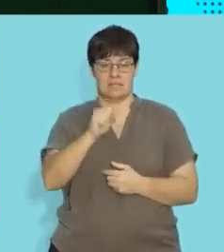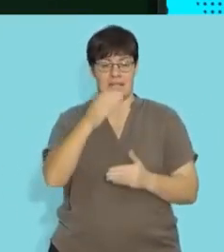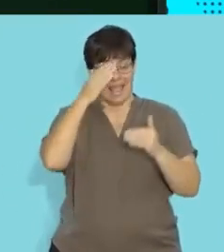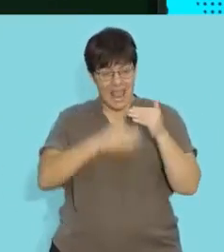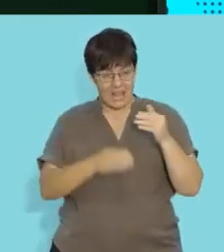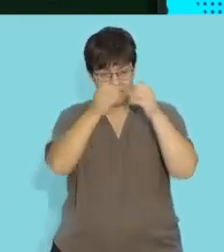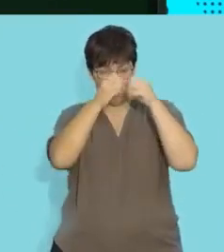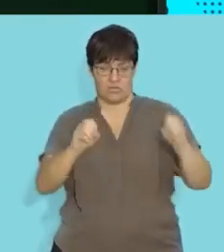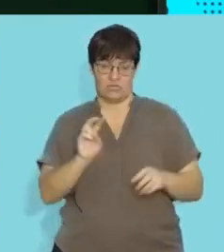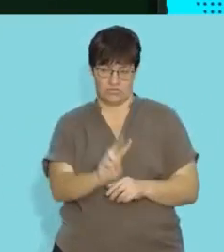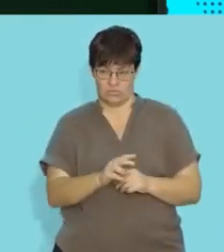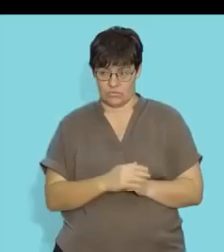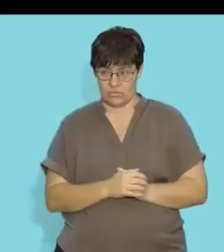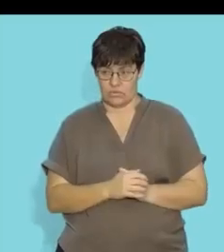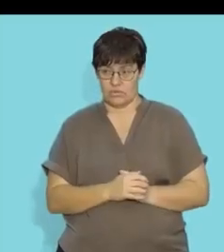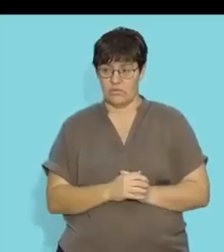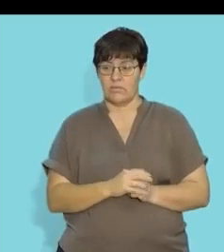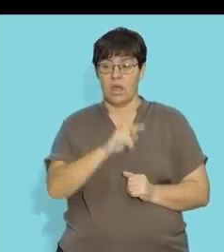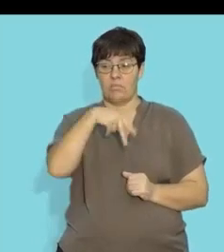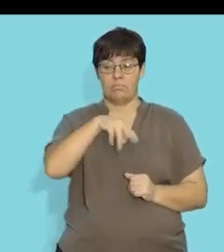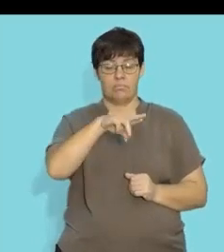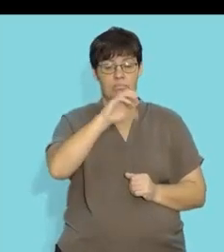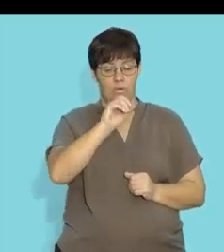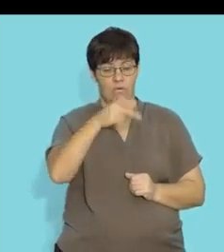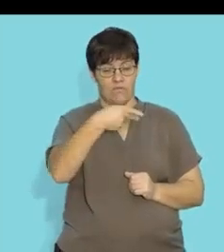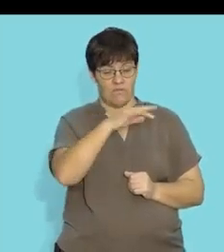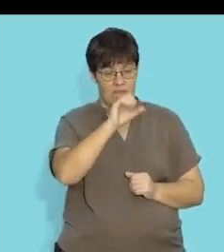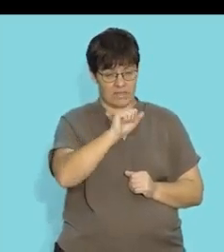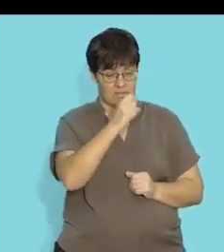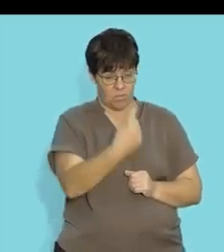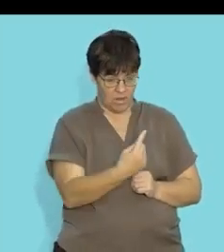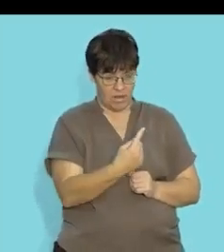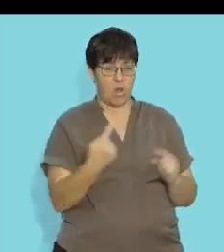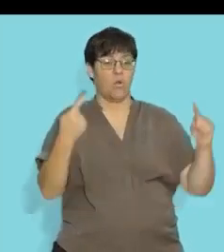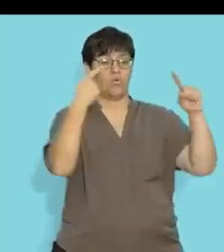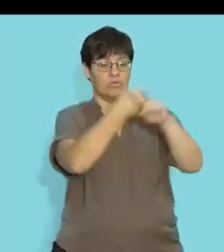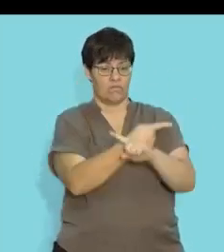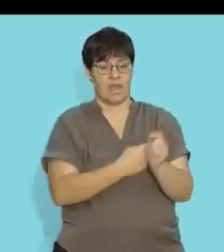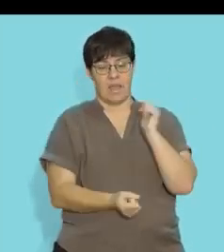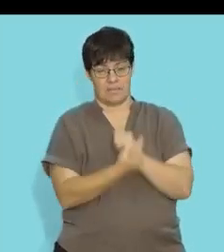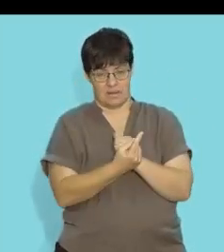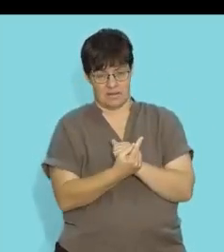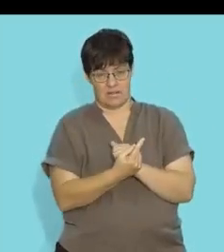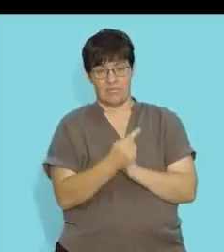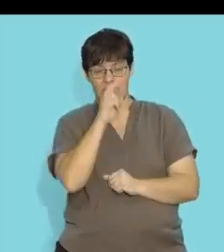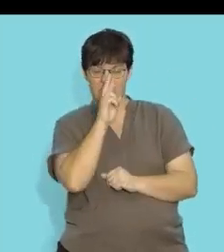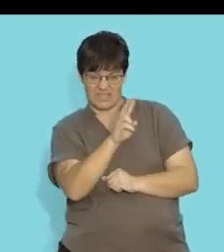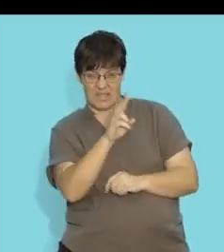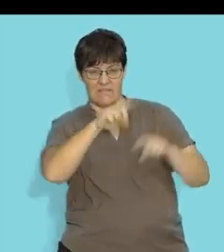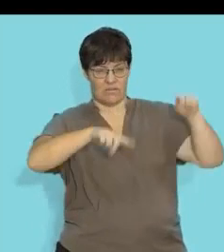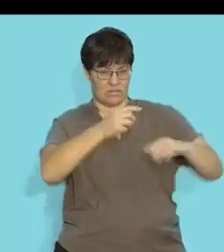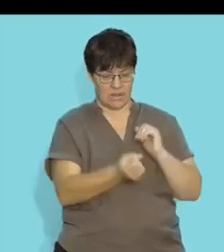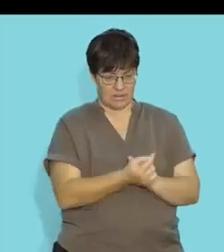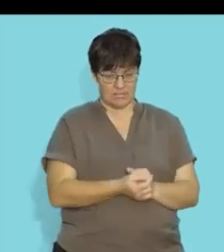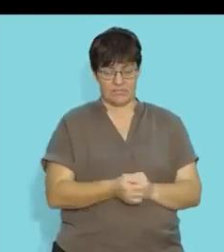two so in prophase one we know that crossing over occurs and that is the variation that we see in the gametes in